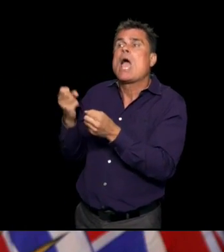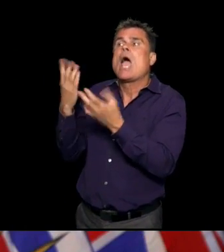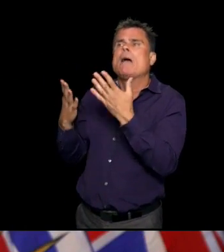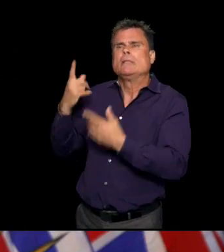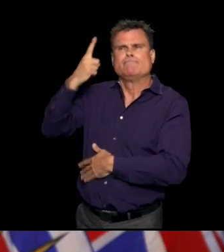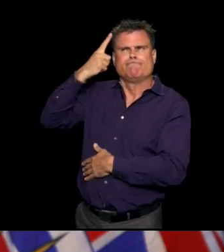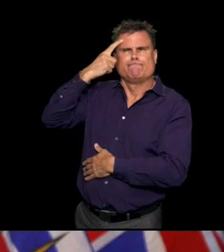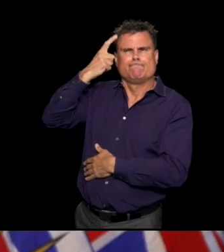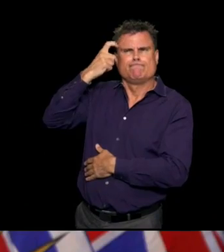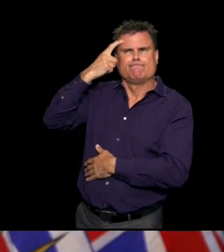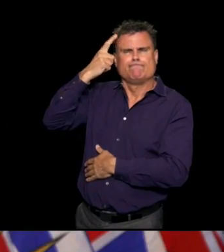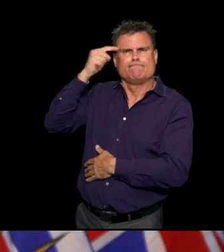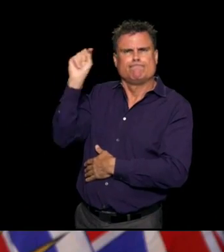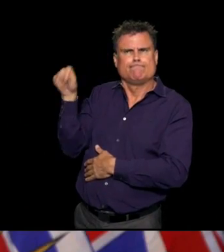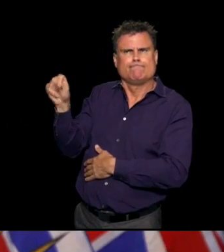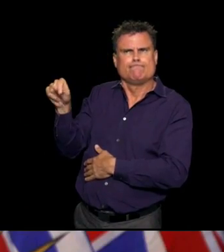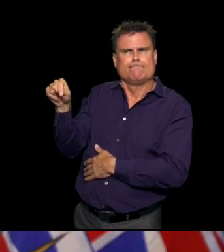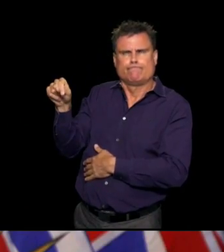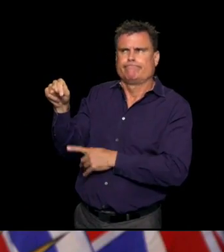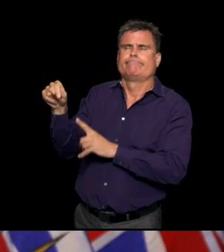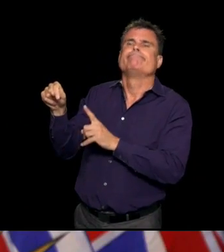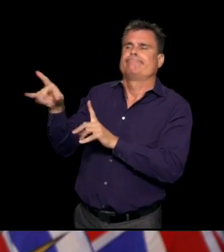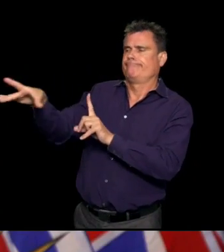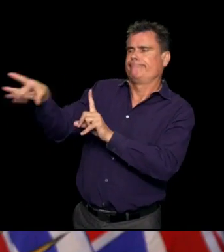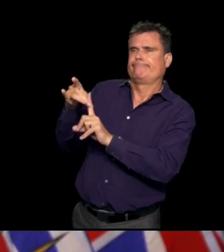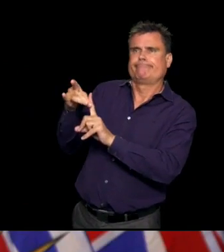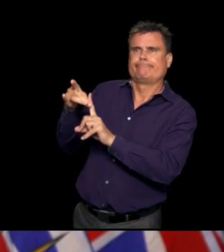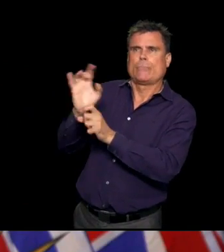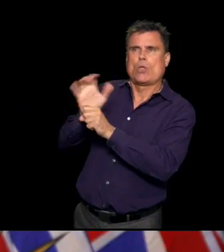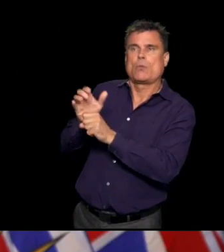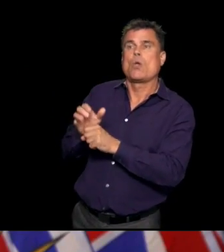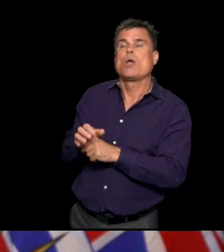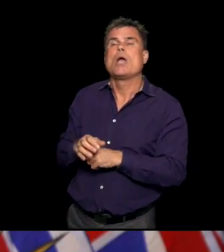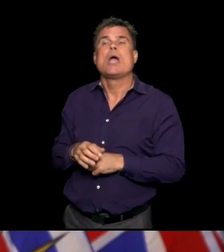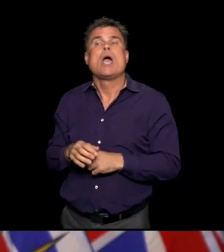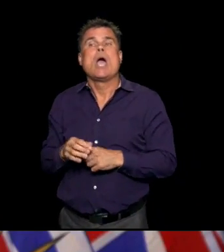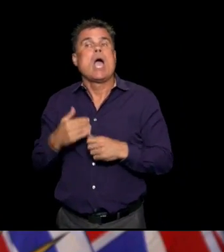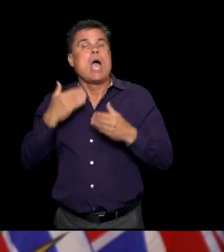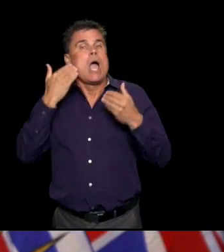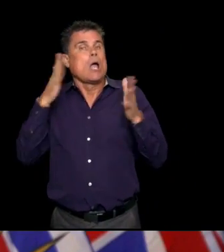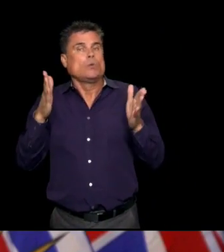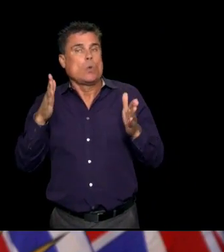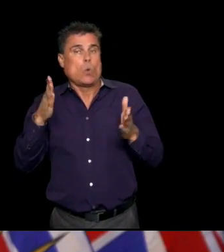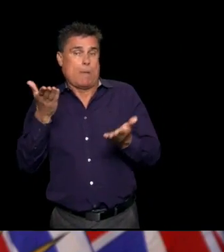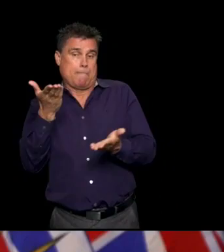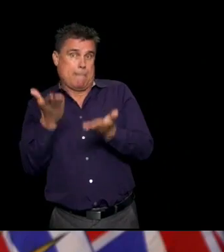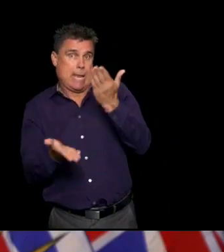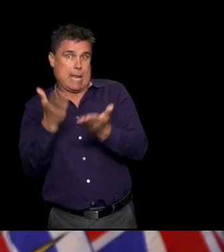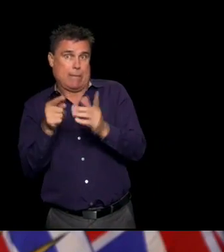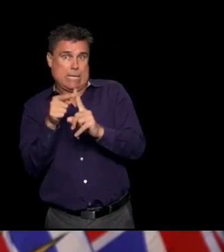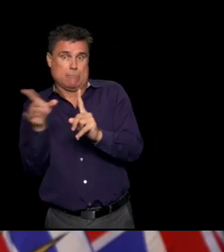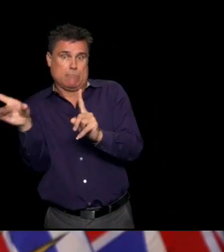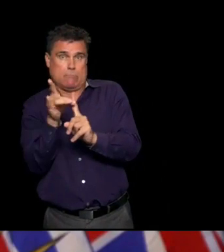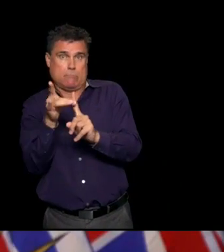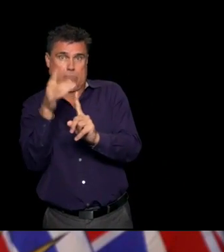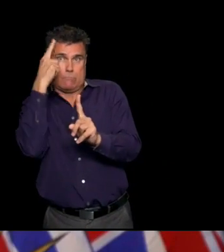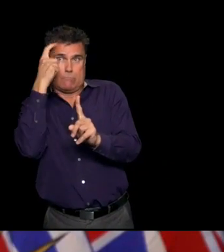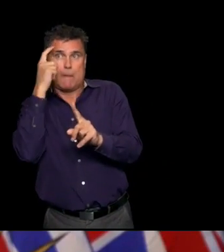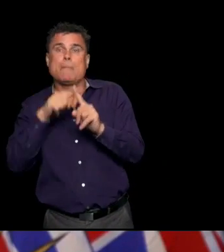have the total number of workers who may have been exposed. I do know that there were seven who tested positive. It was,